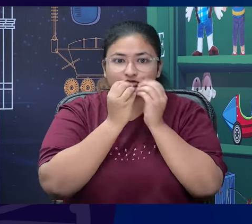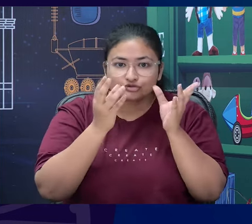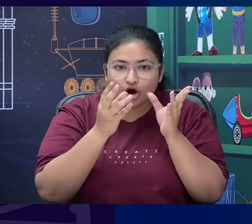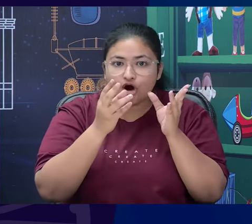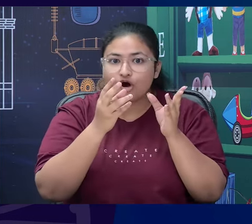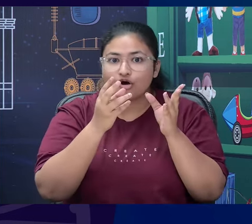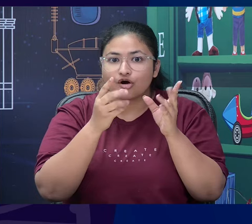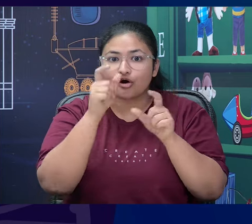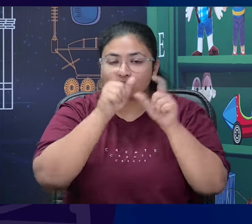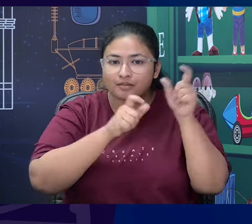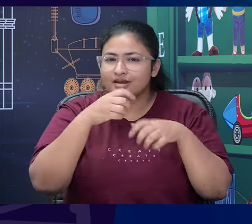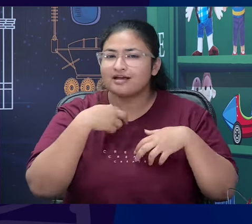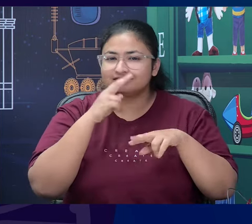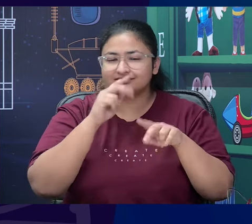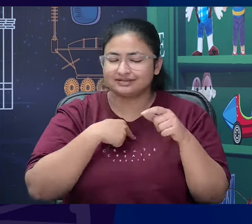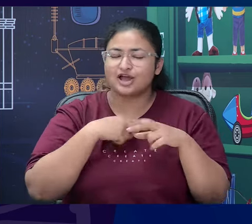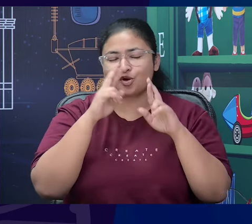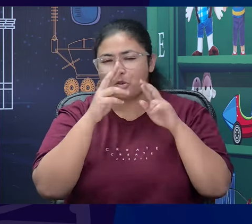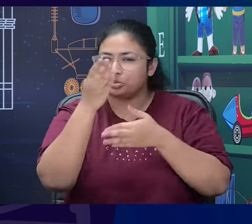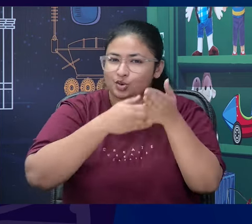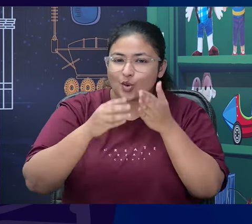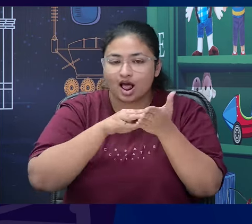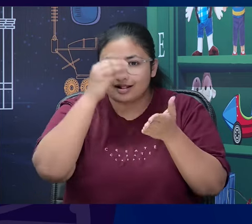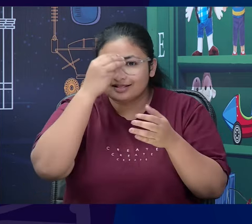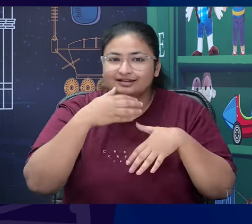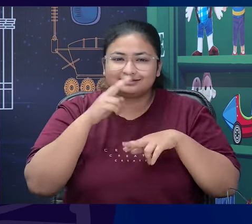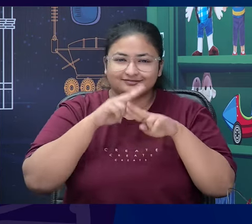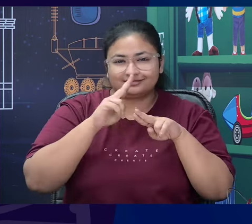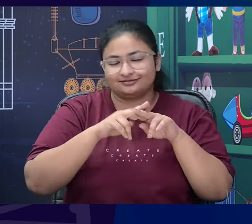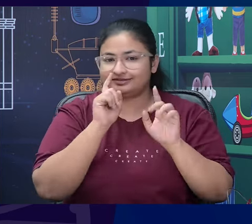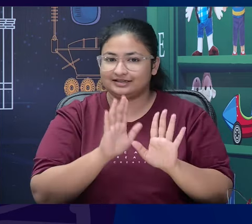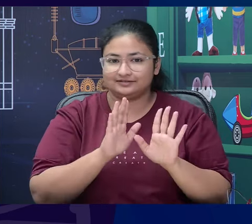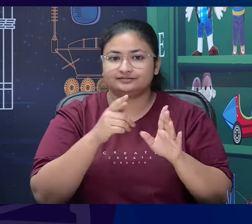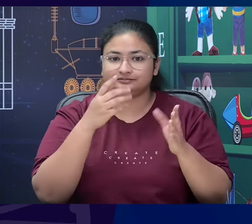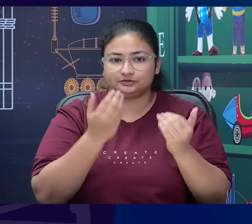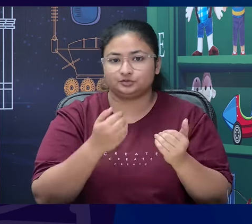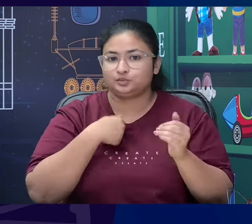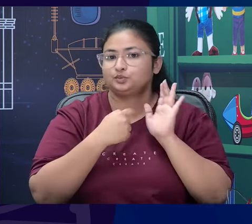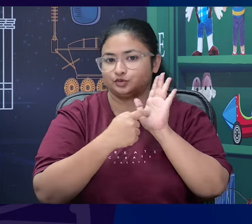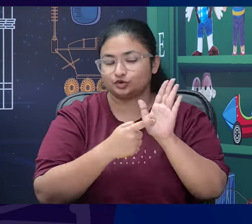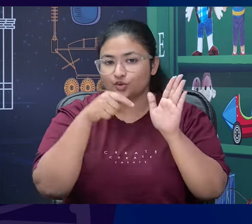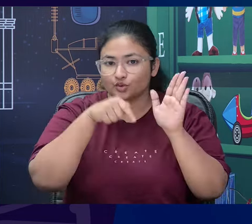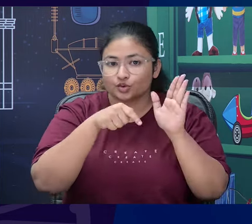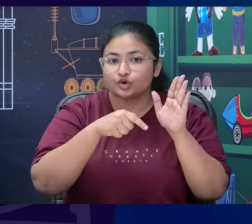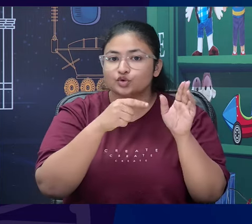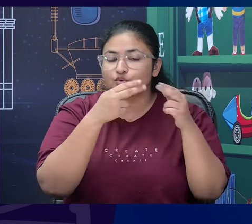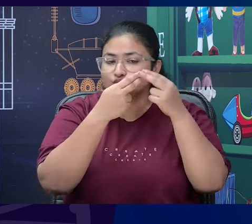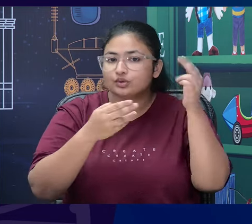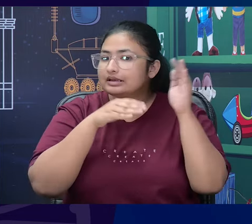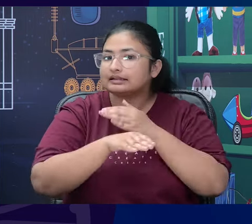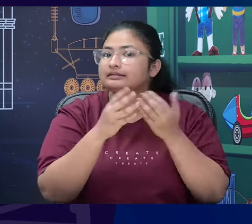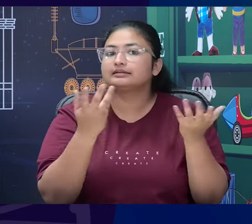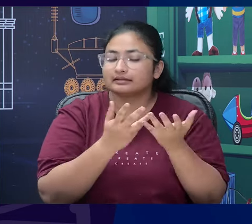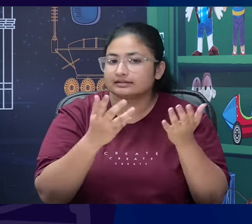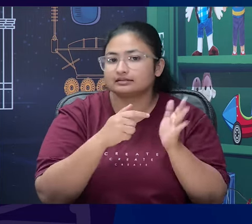lot of fun. So let us have a look as to what we have in The Midnight Visitor. So,